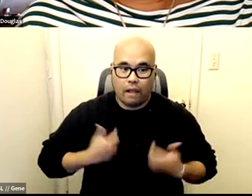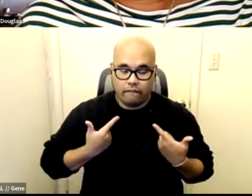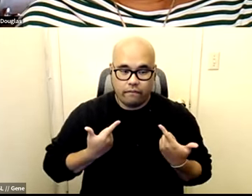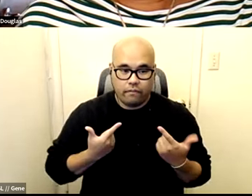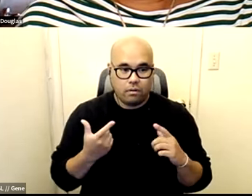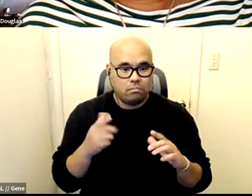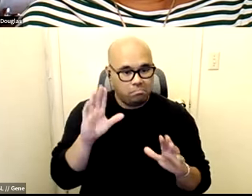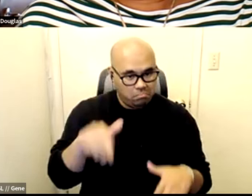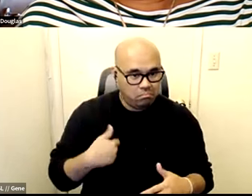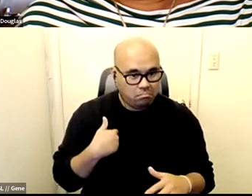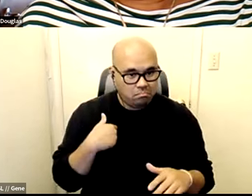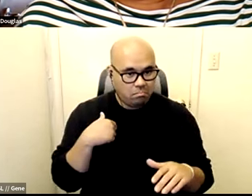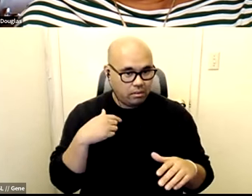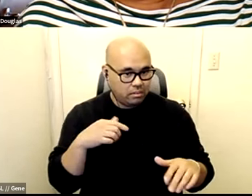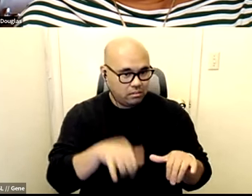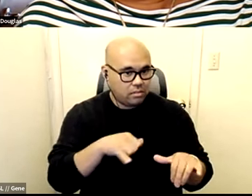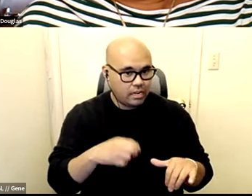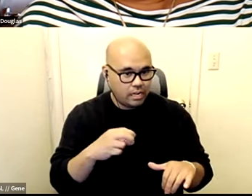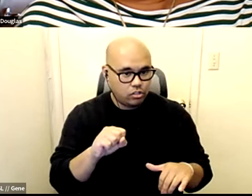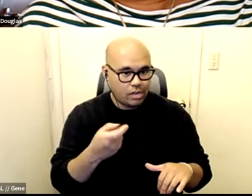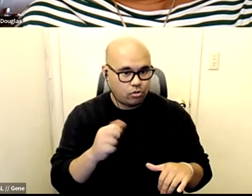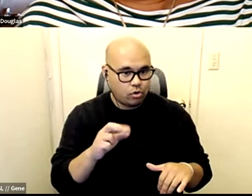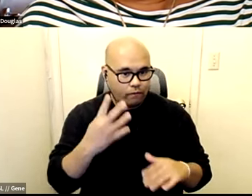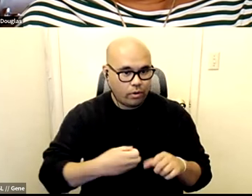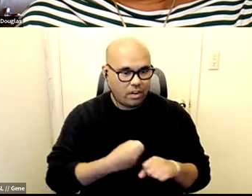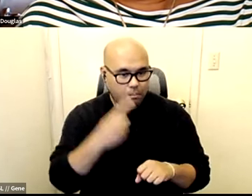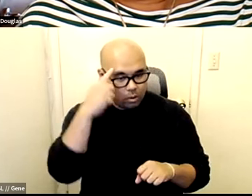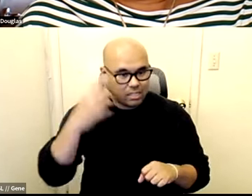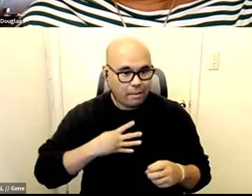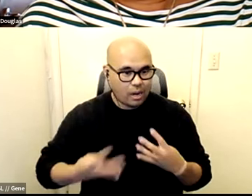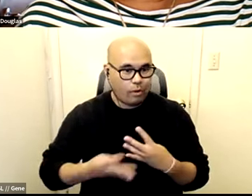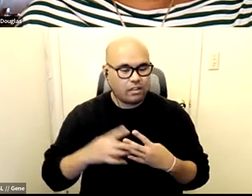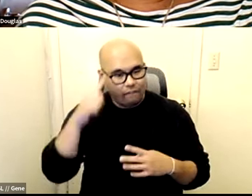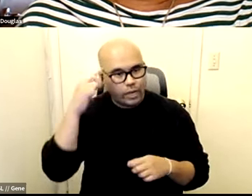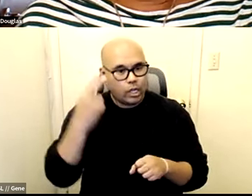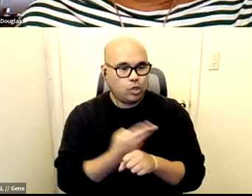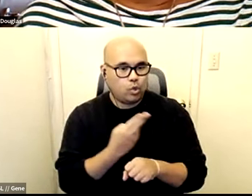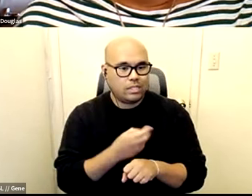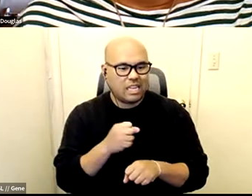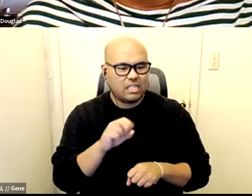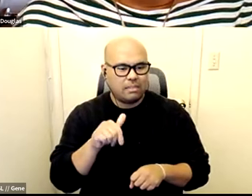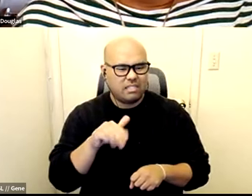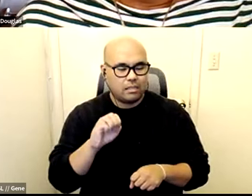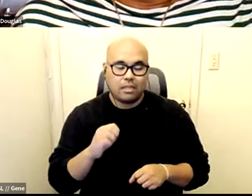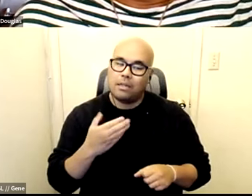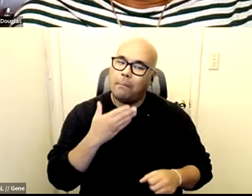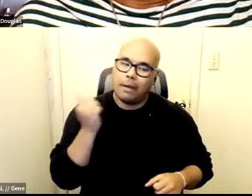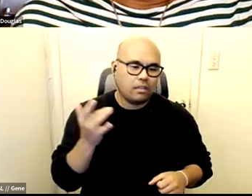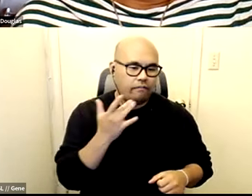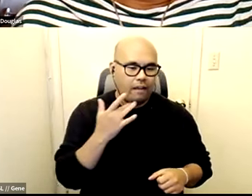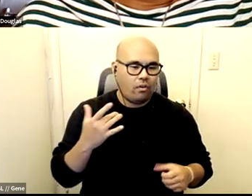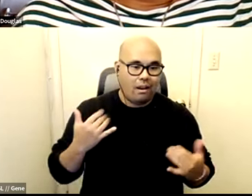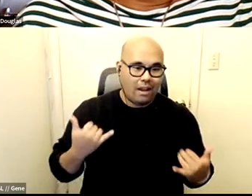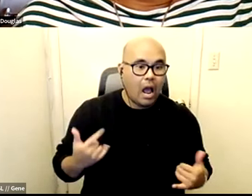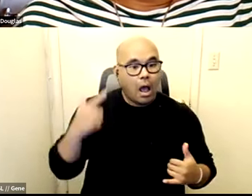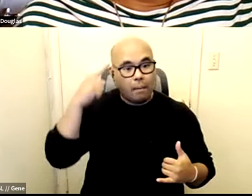in the shelter for four years because my arrest was for utilizing a substance best favor they ever did me because now i live in an apartment where